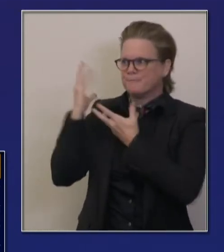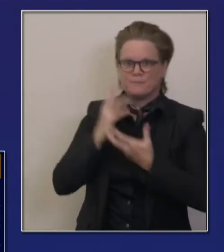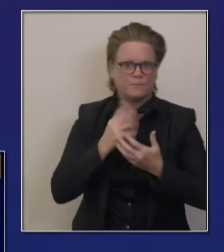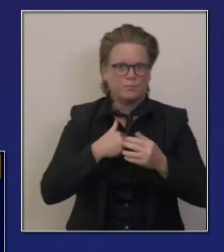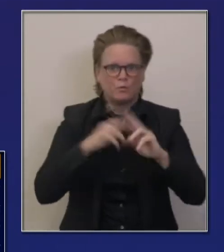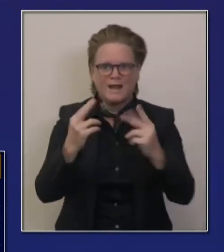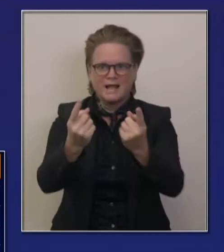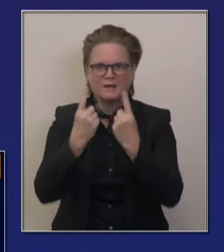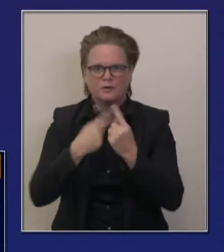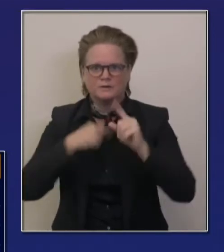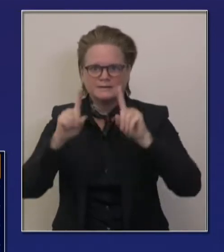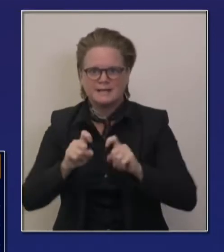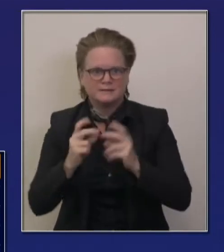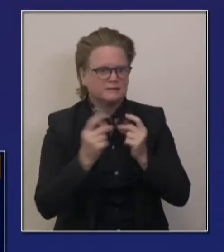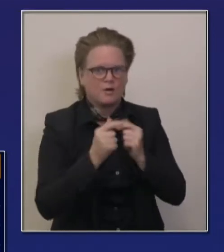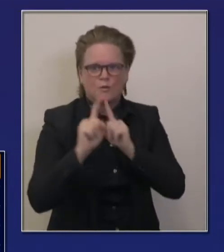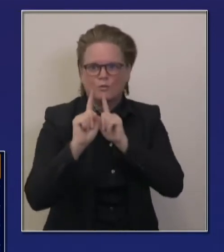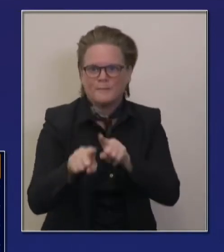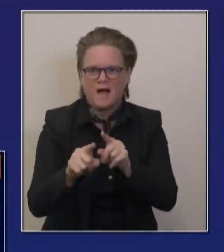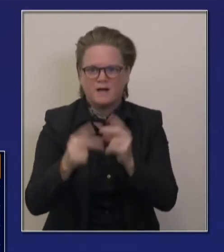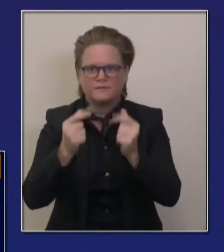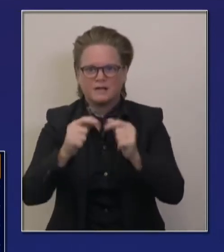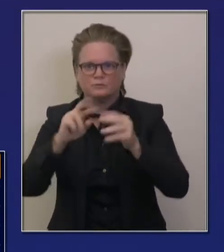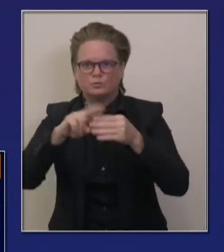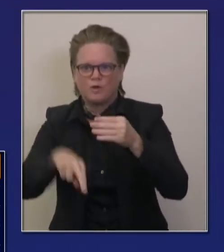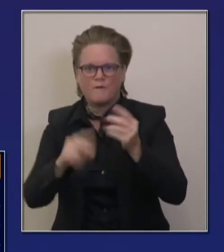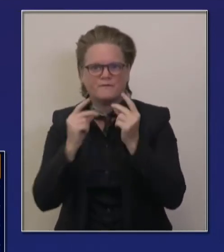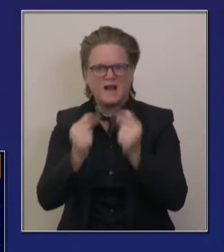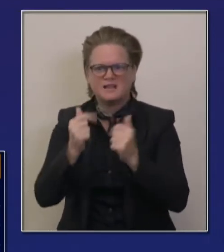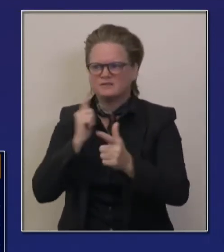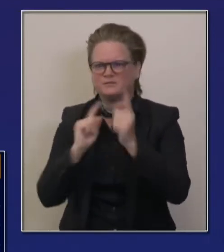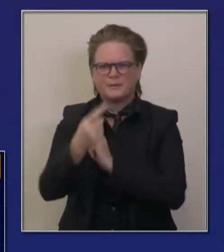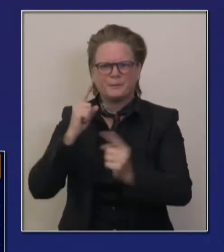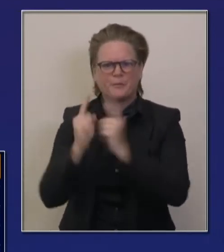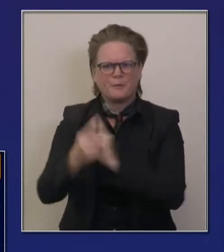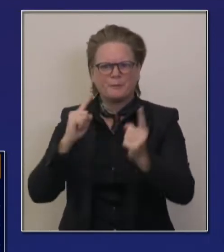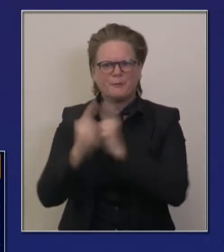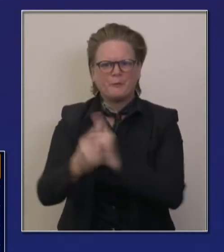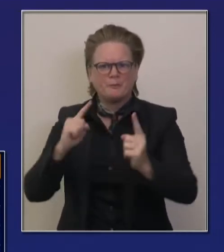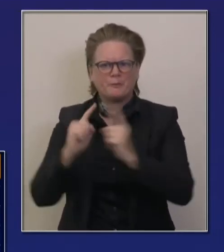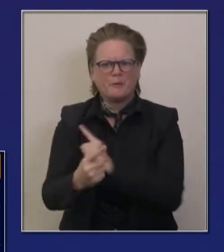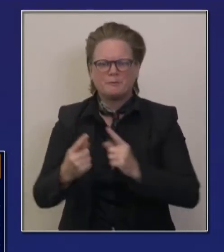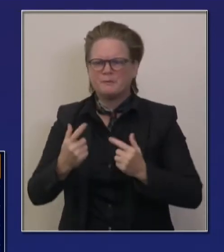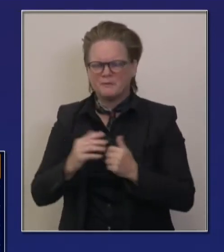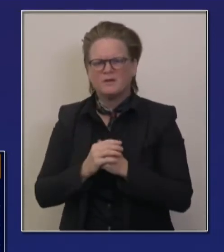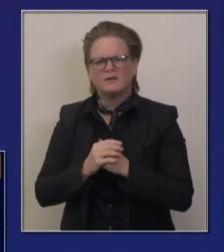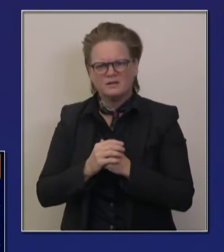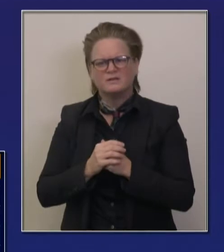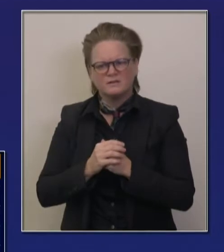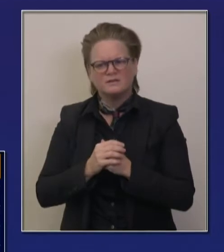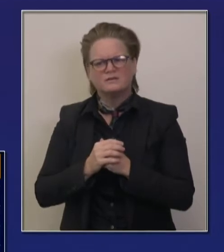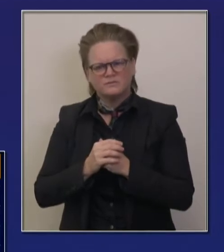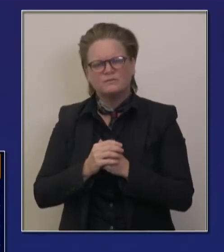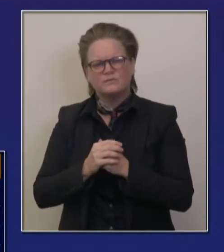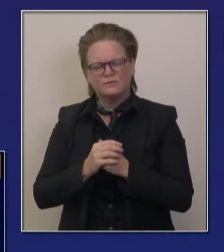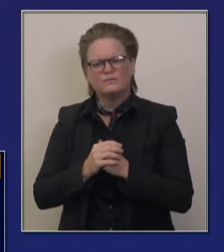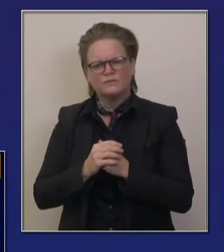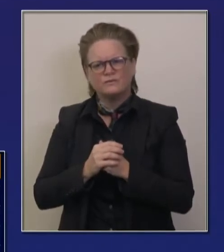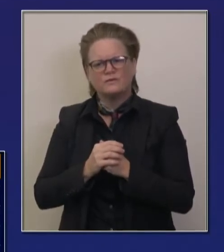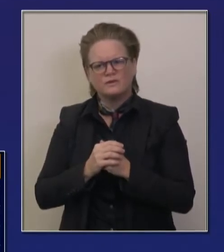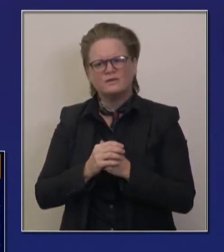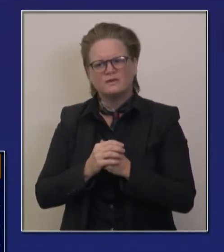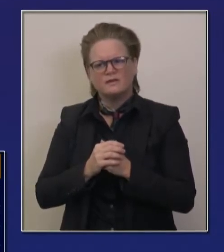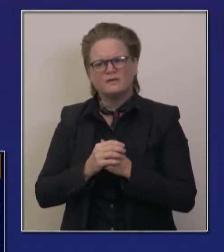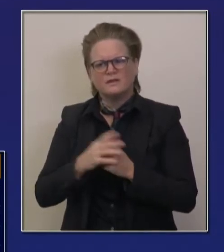again, as I've said in the past, it's more of a flywheel. Uh, we don't ramp up overnight a few thousand tests first week to 10